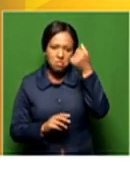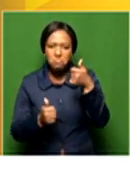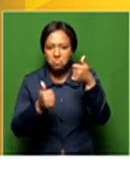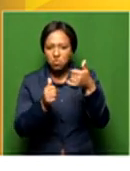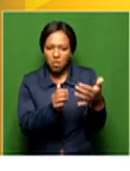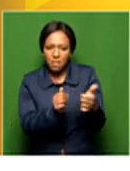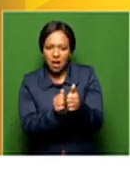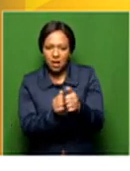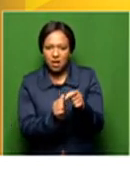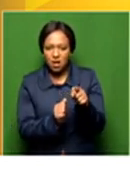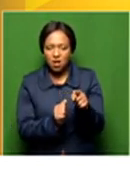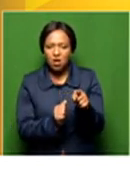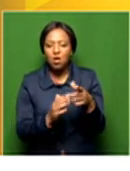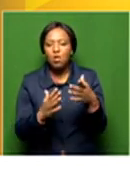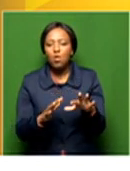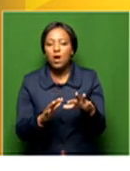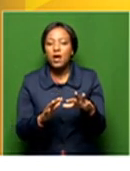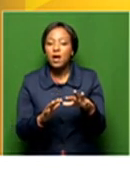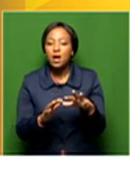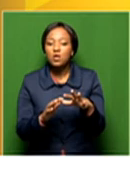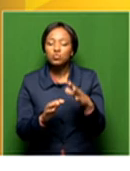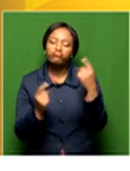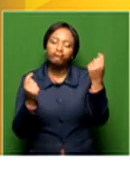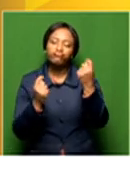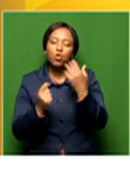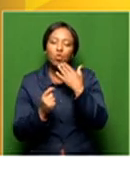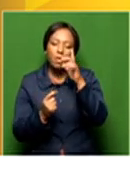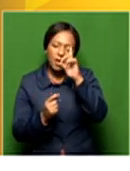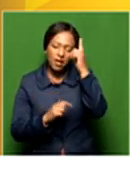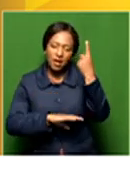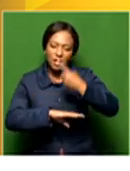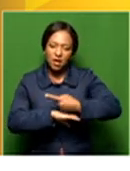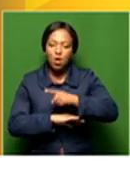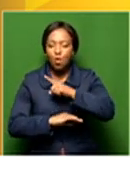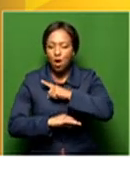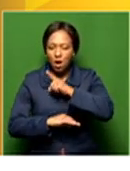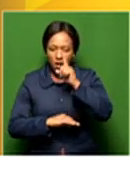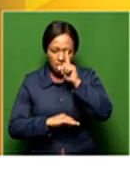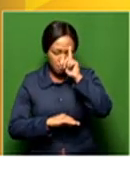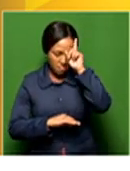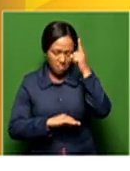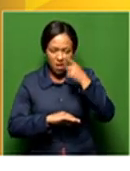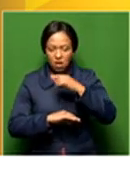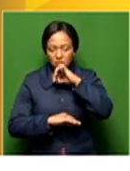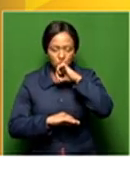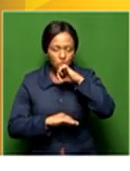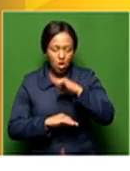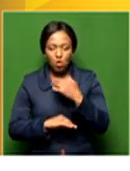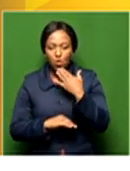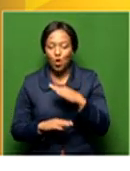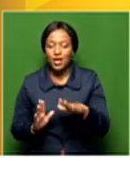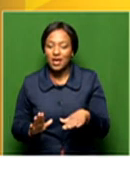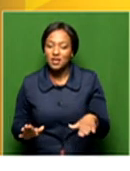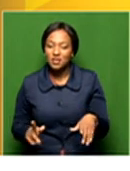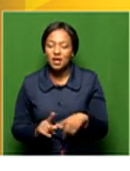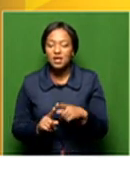kids to celebrate Mandela Day because, as we all know, that Nelson Mandela was very loved to kids. But on top of